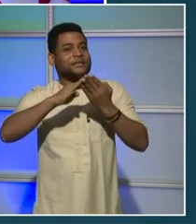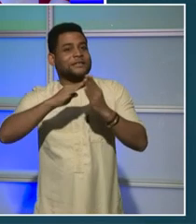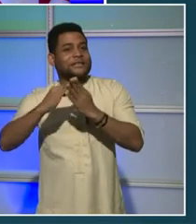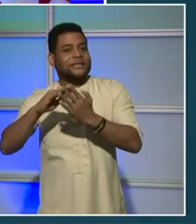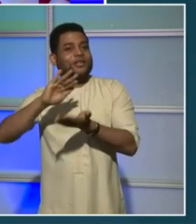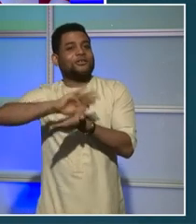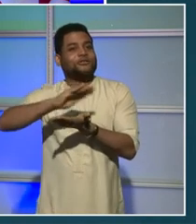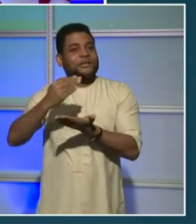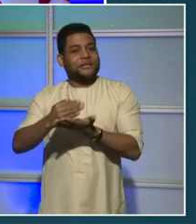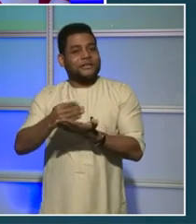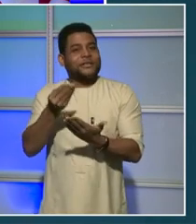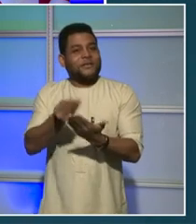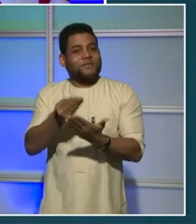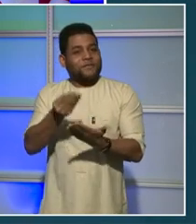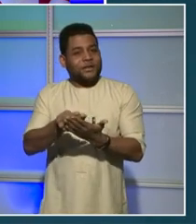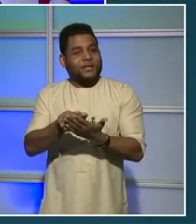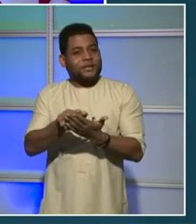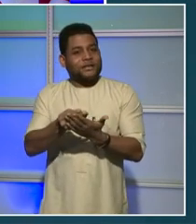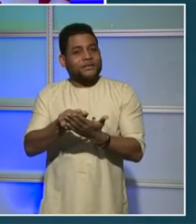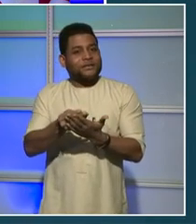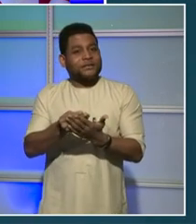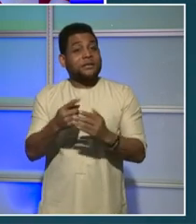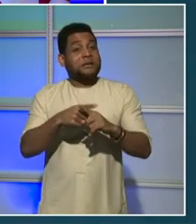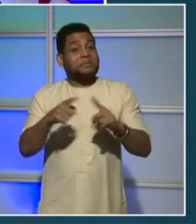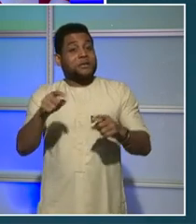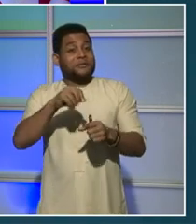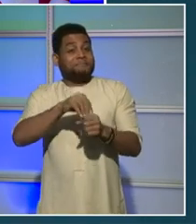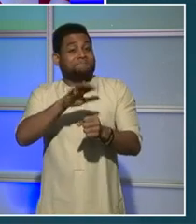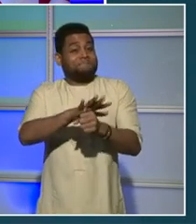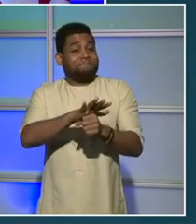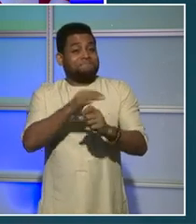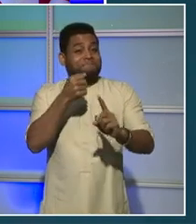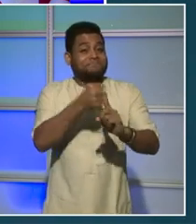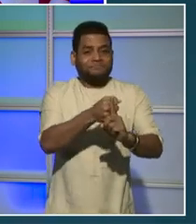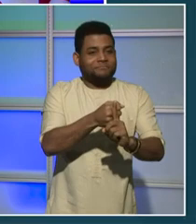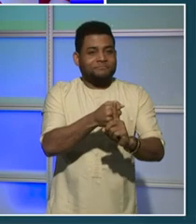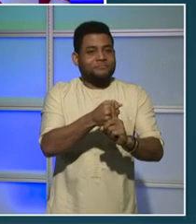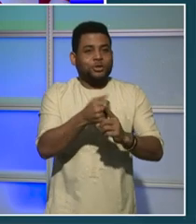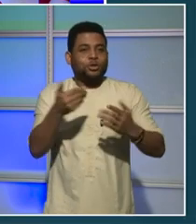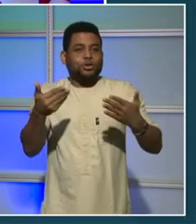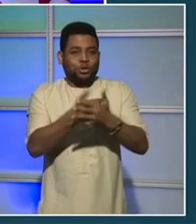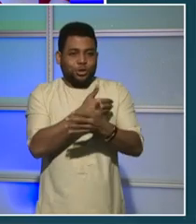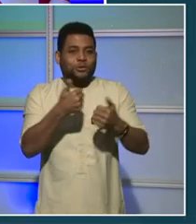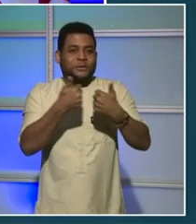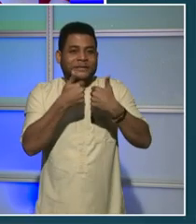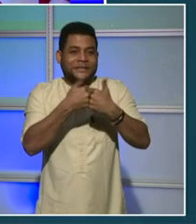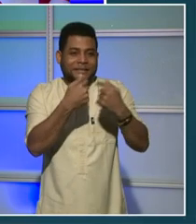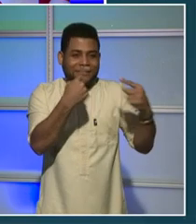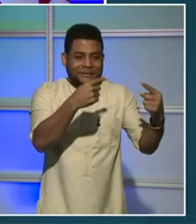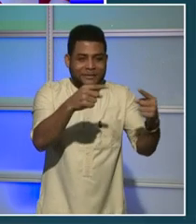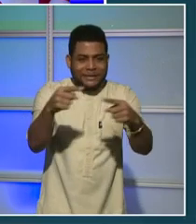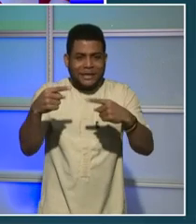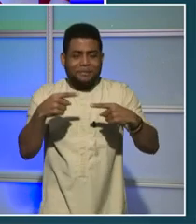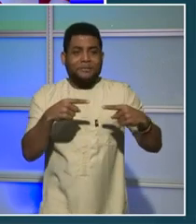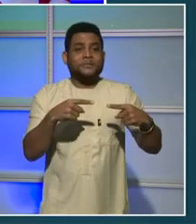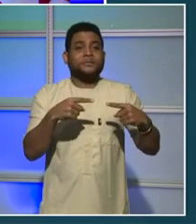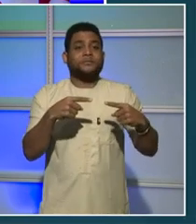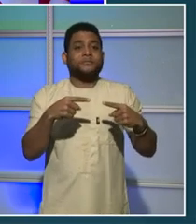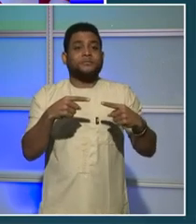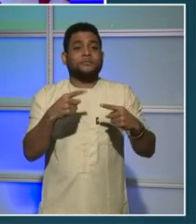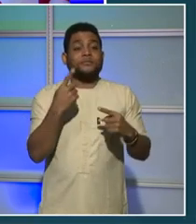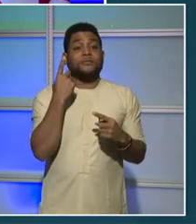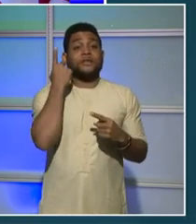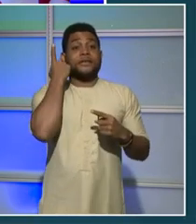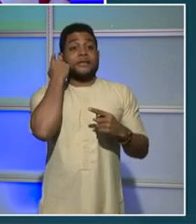also created some new housing challenges. To help alleviate those burdens, last year, we got $352